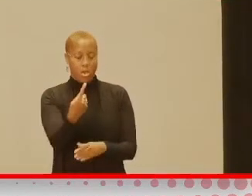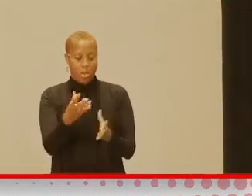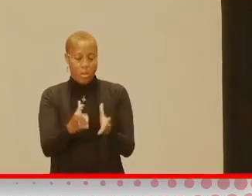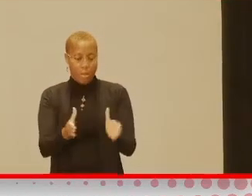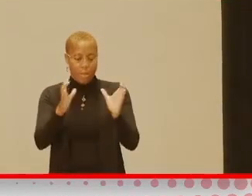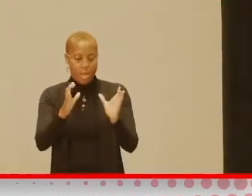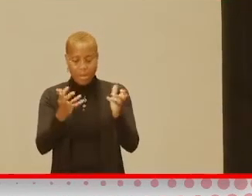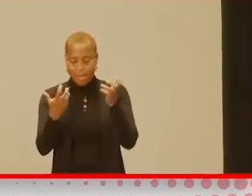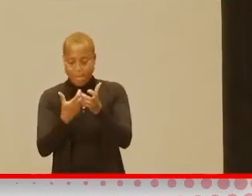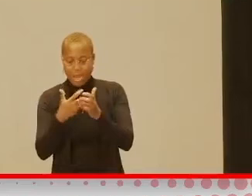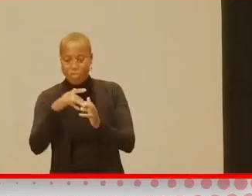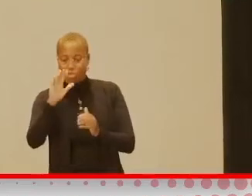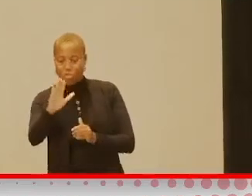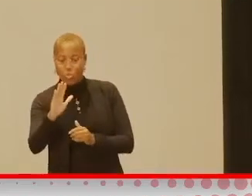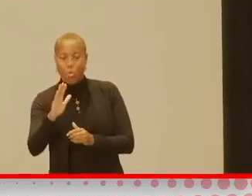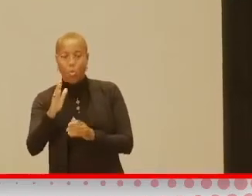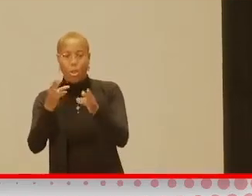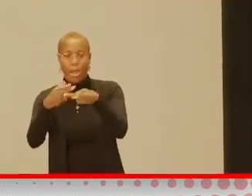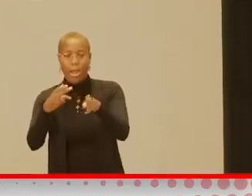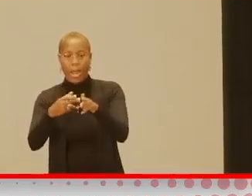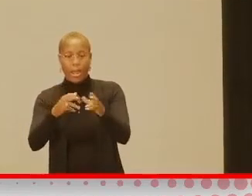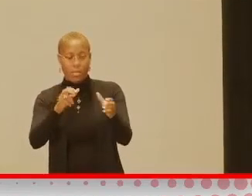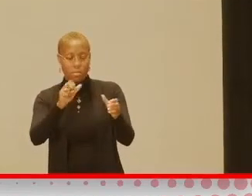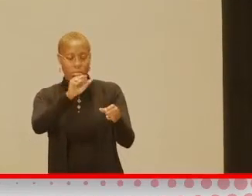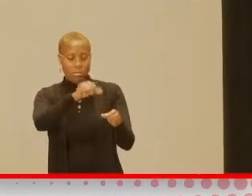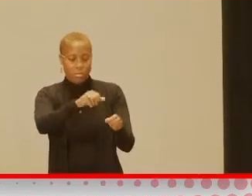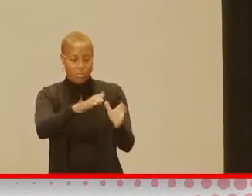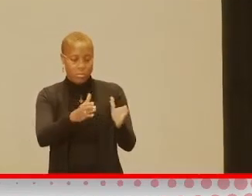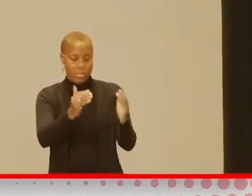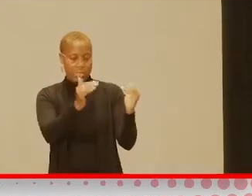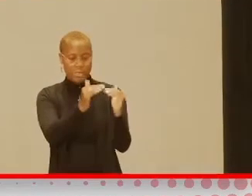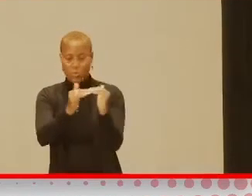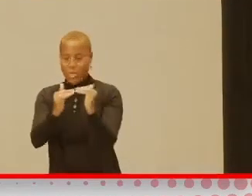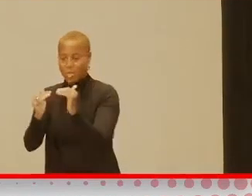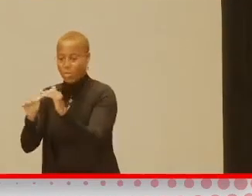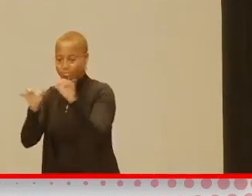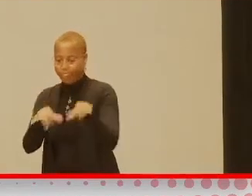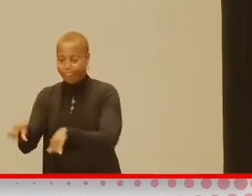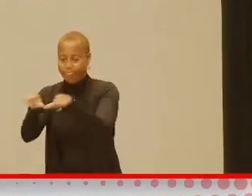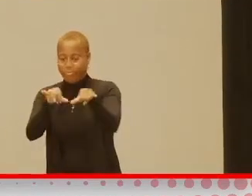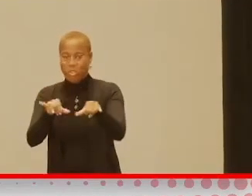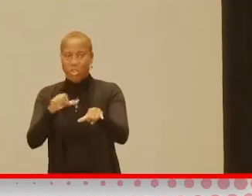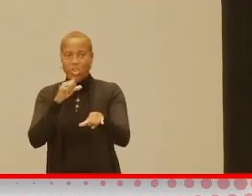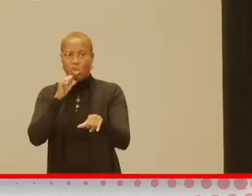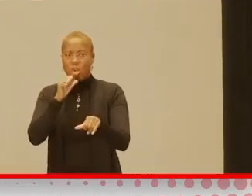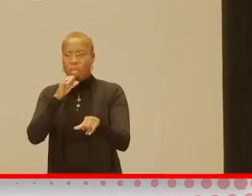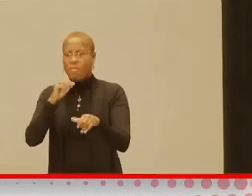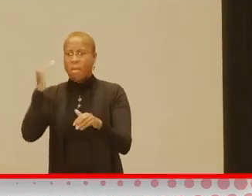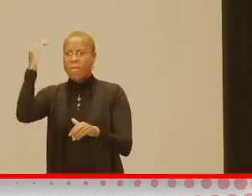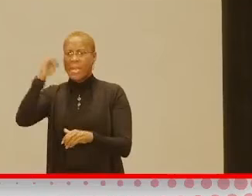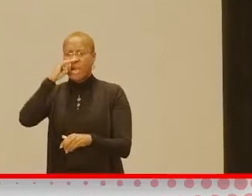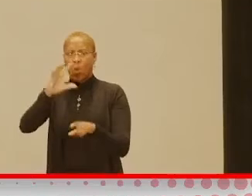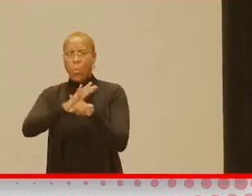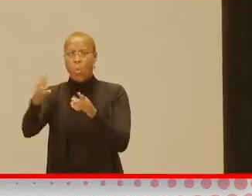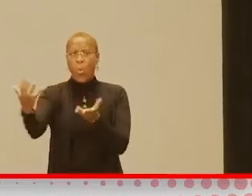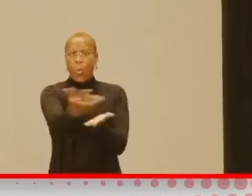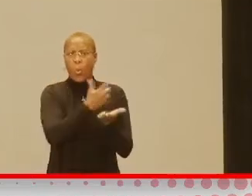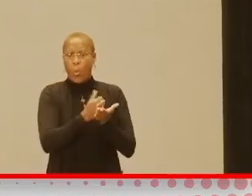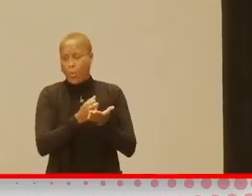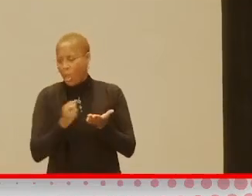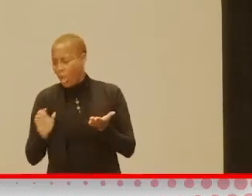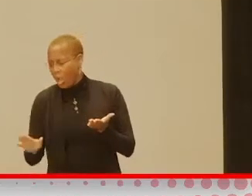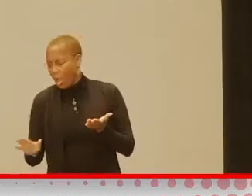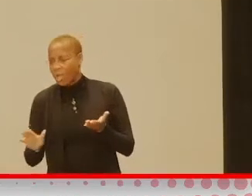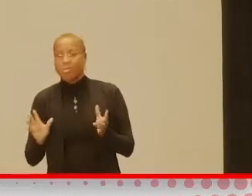color eggs that you can get. So everybody gets equal amount of eggs, right? So you don't have the big kids. And this, I mean, even